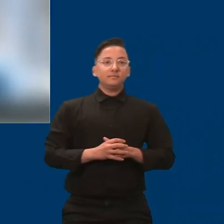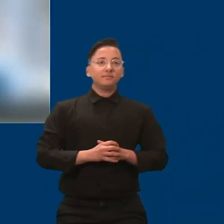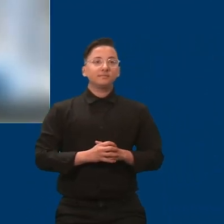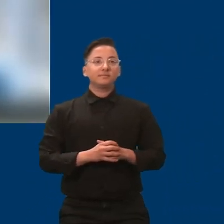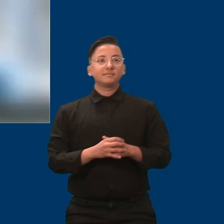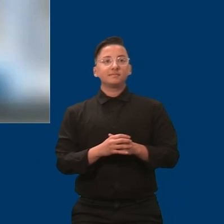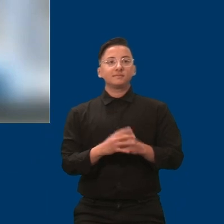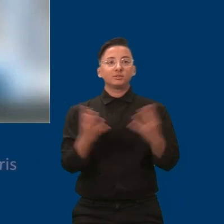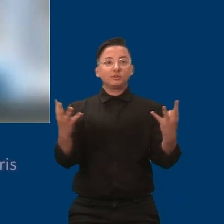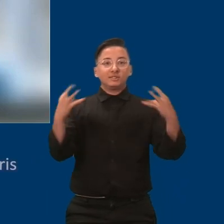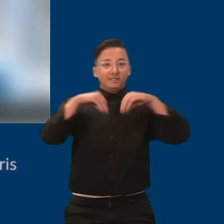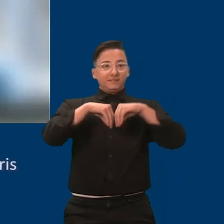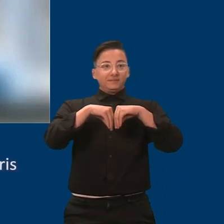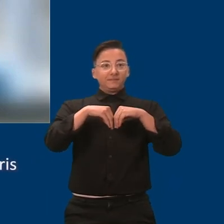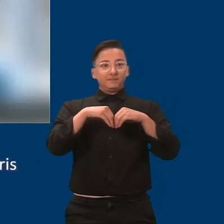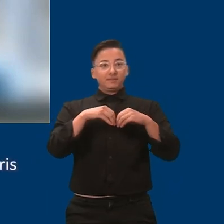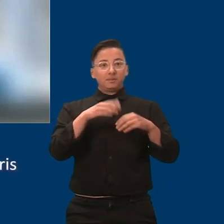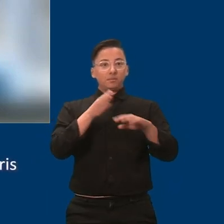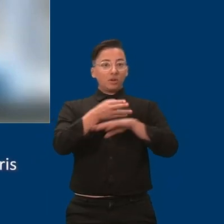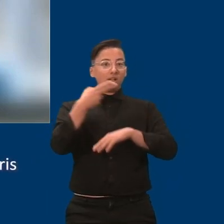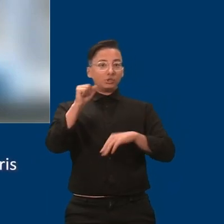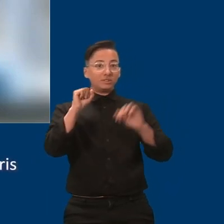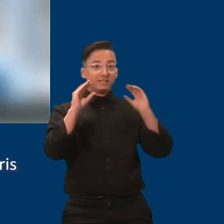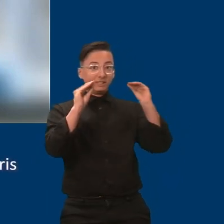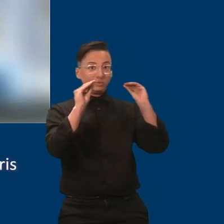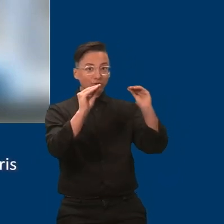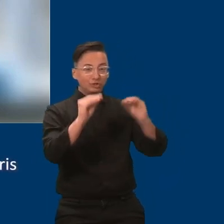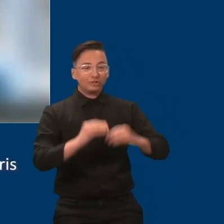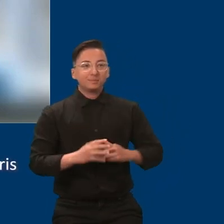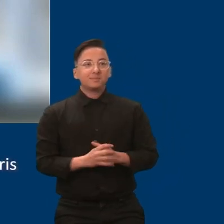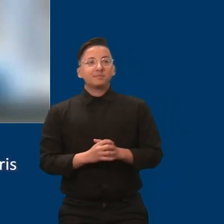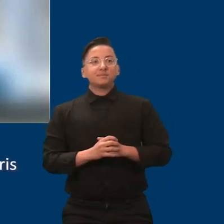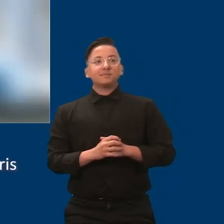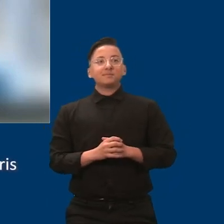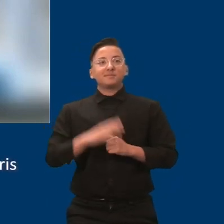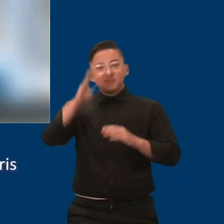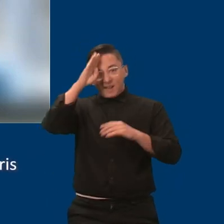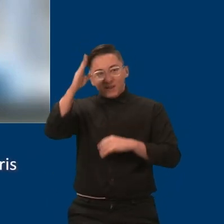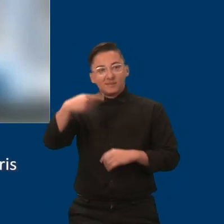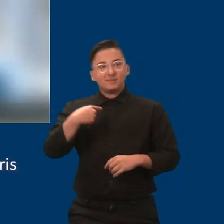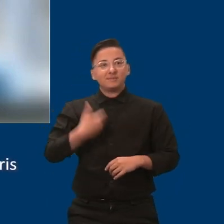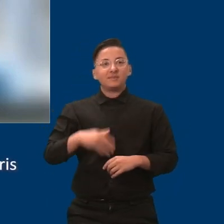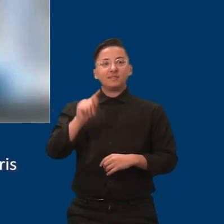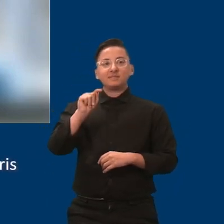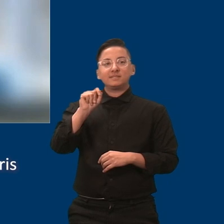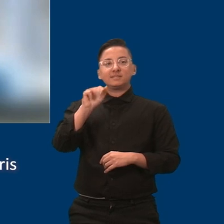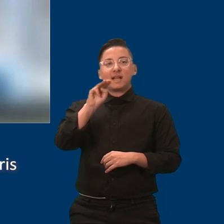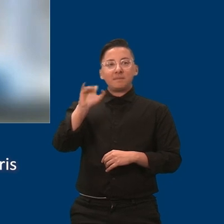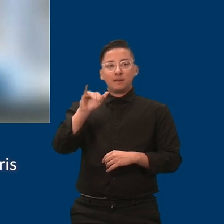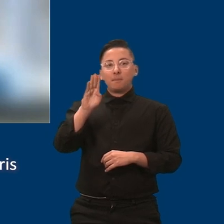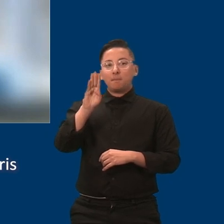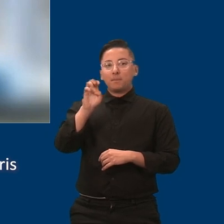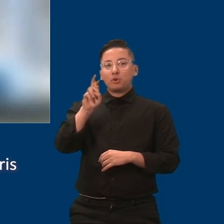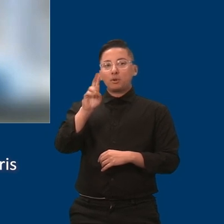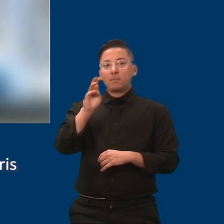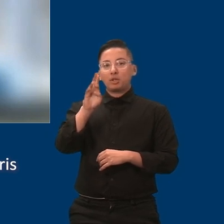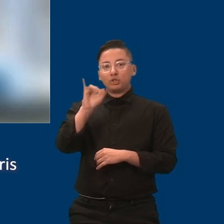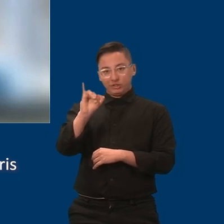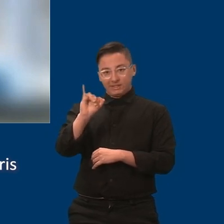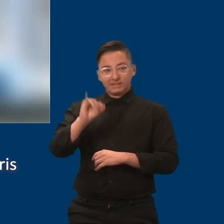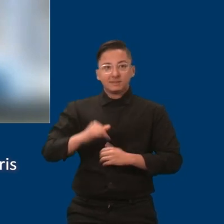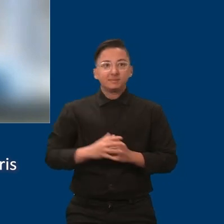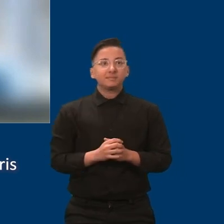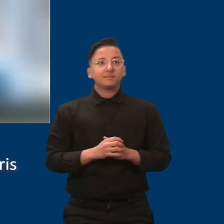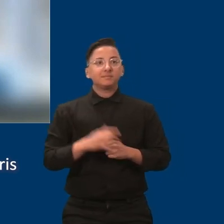Welcome everyone. I'm Tammy Burberry, MCD council member, and I'm happy to join this event today from my office at the University